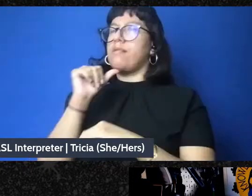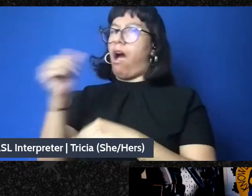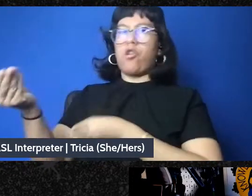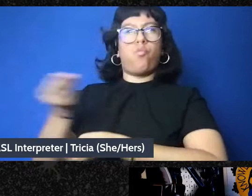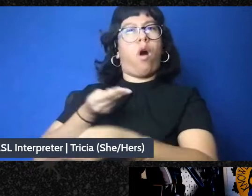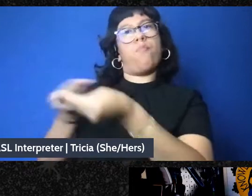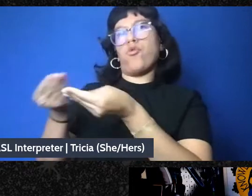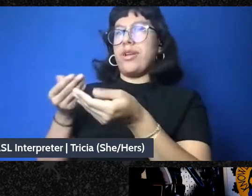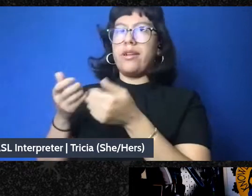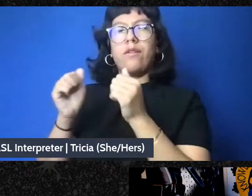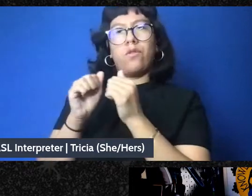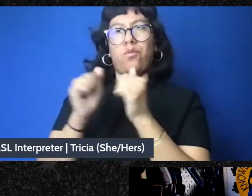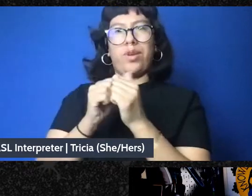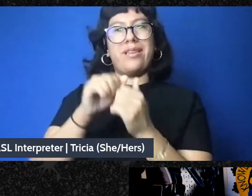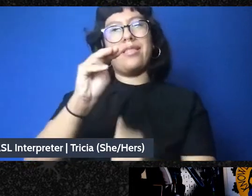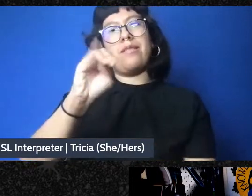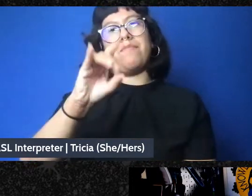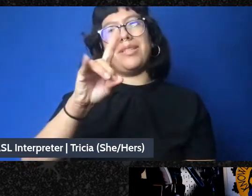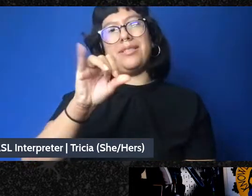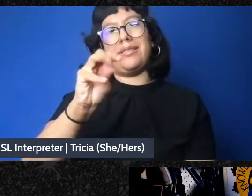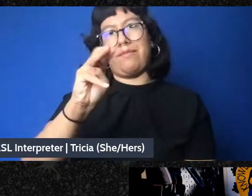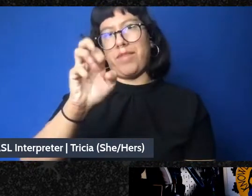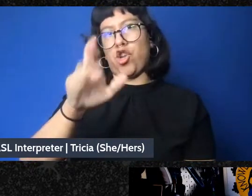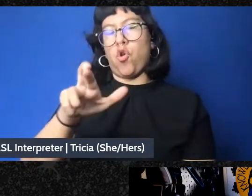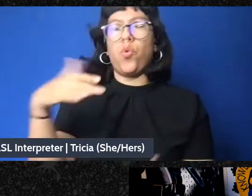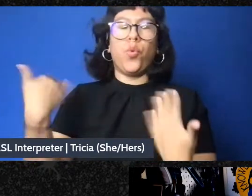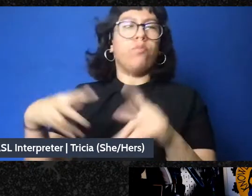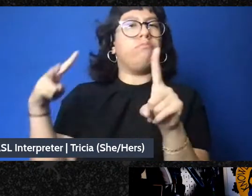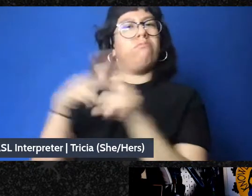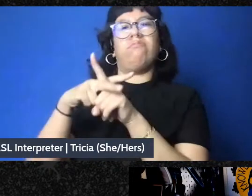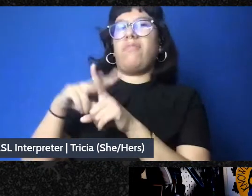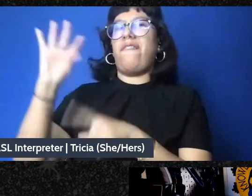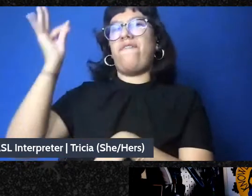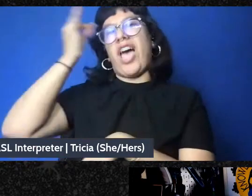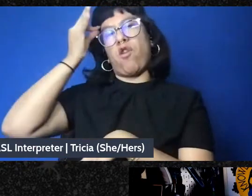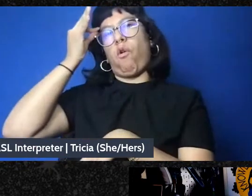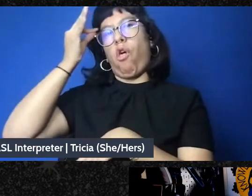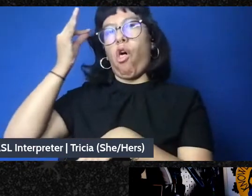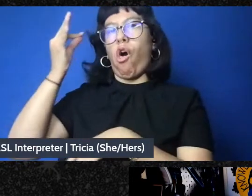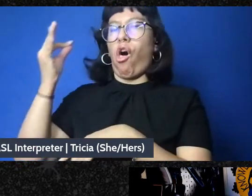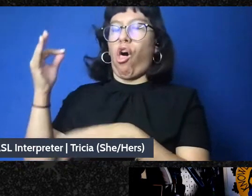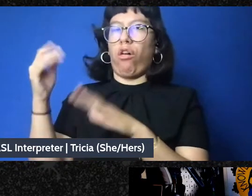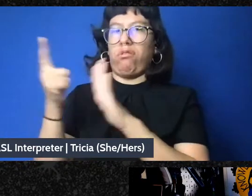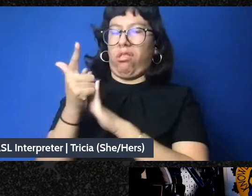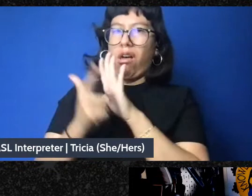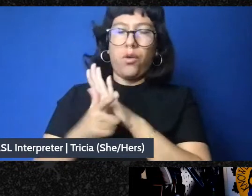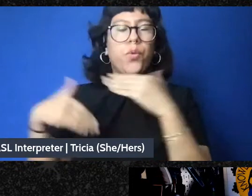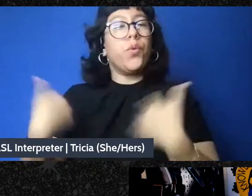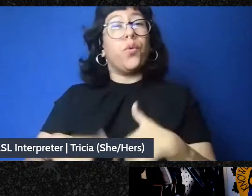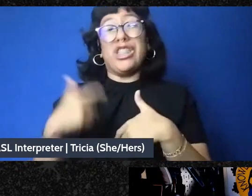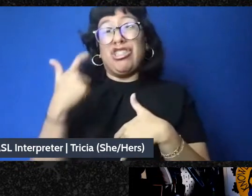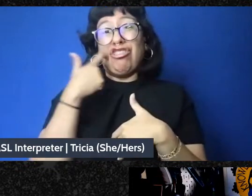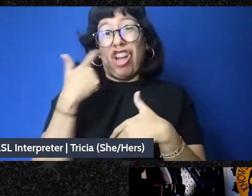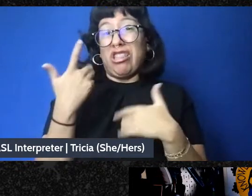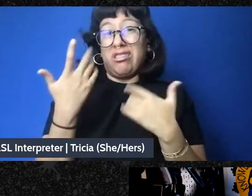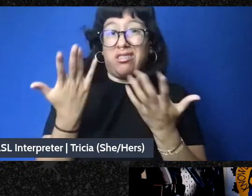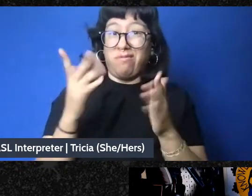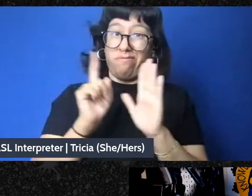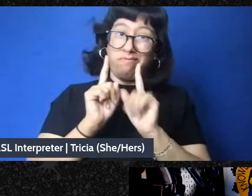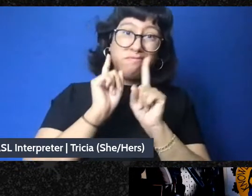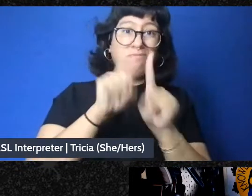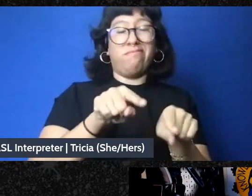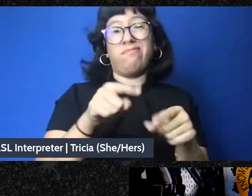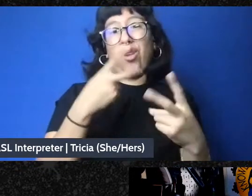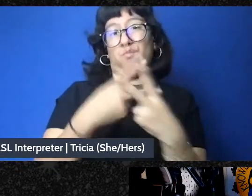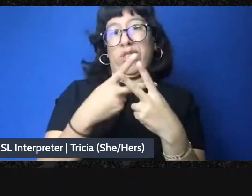misdemeanor, he was facing a very serious federal charge. So he just walked out of prison days ago, and this was just for a